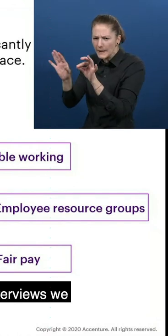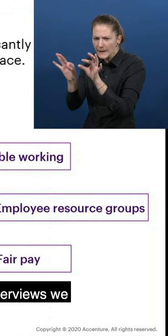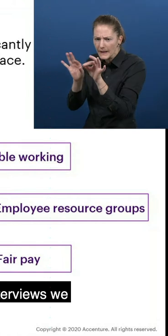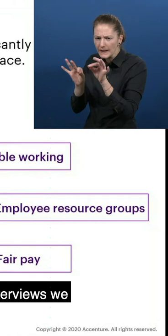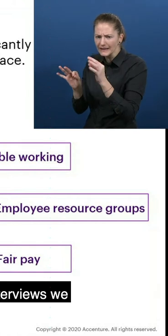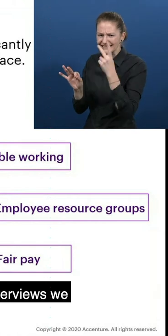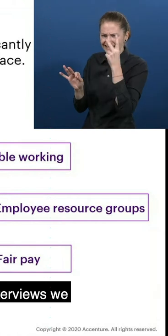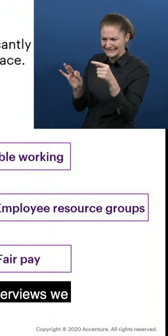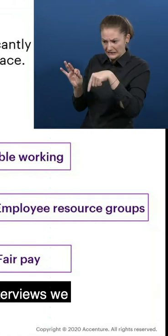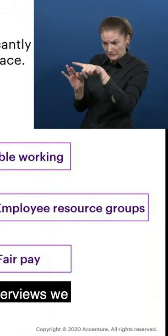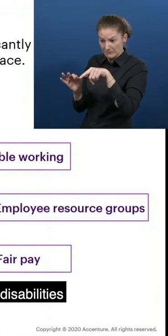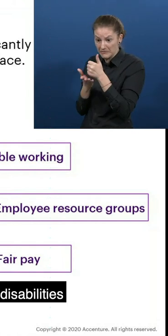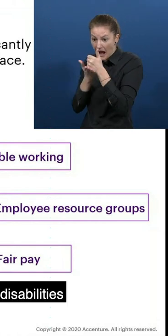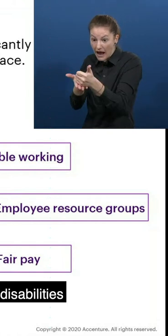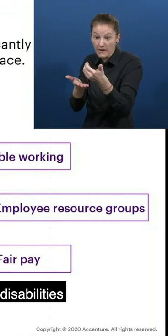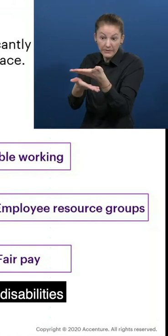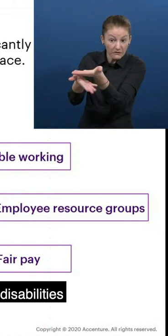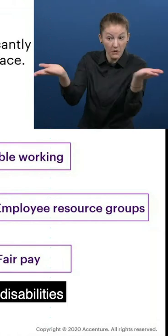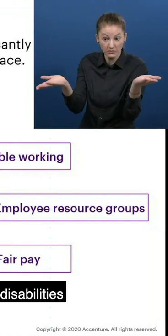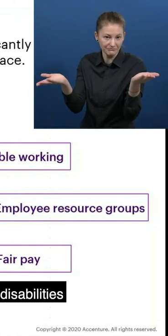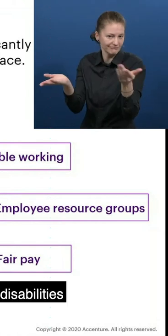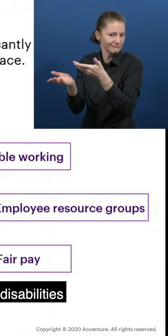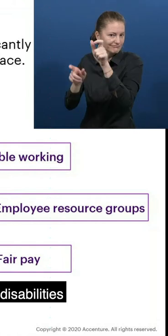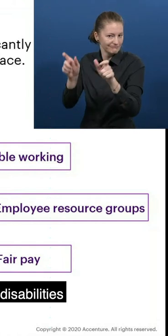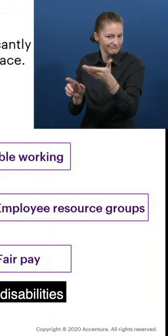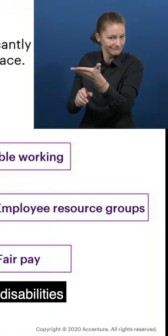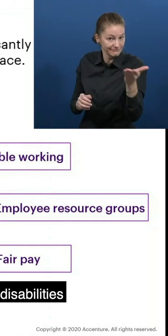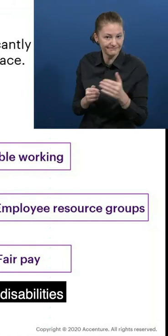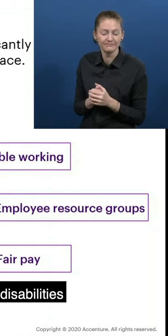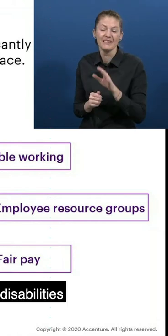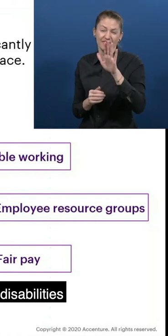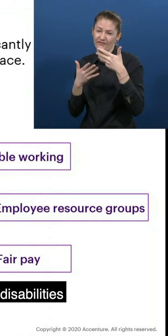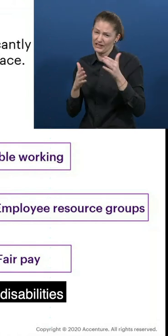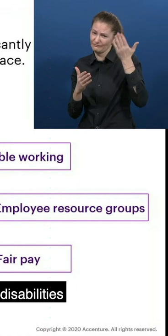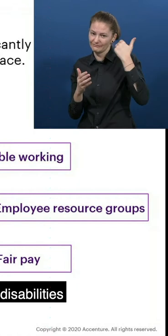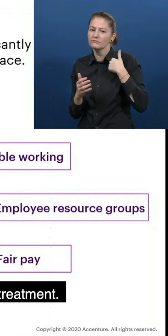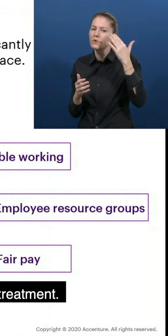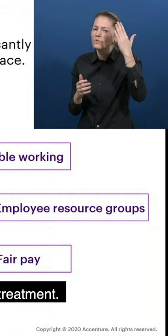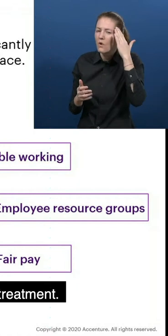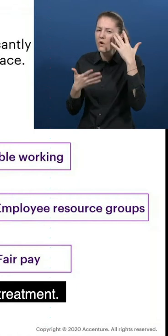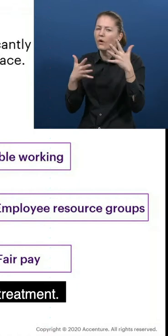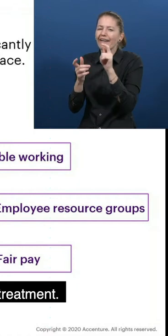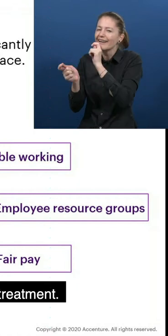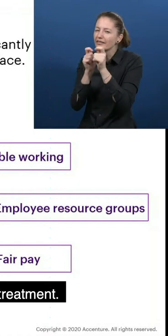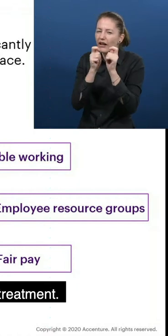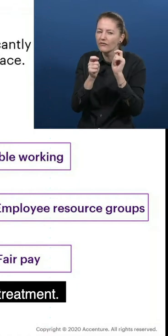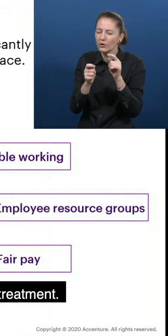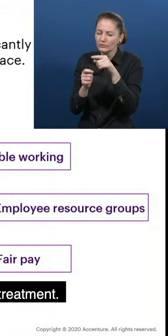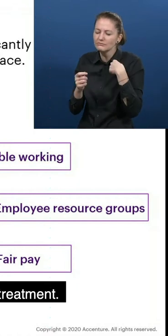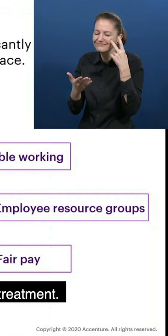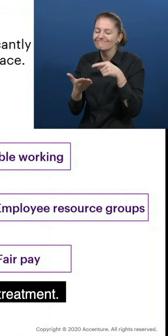Because we know from the global interviews we conducted for this study that many employees with disabilities do not want to be